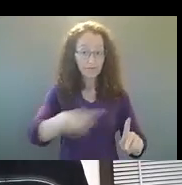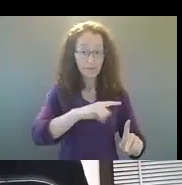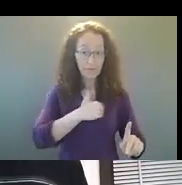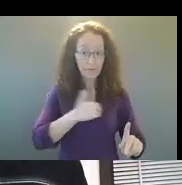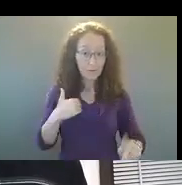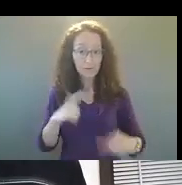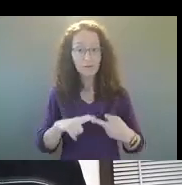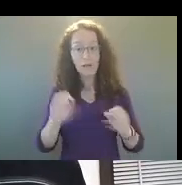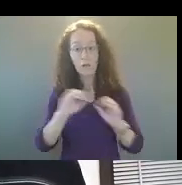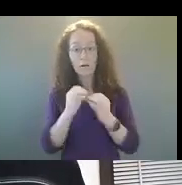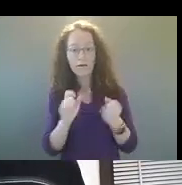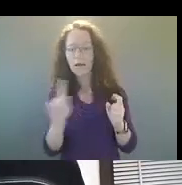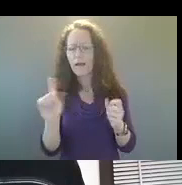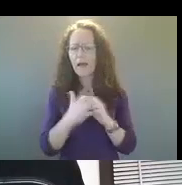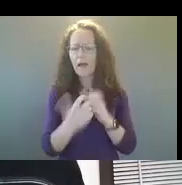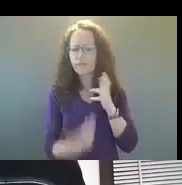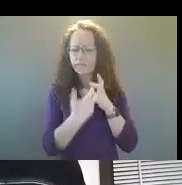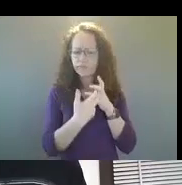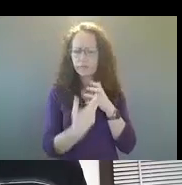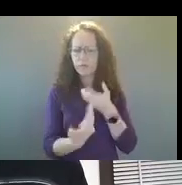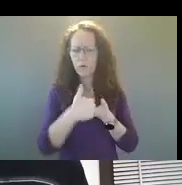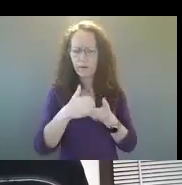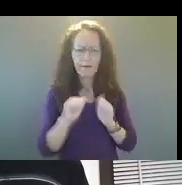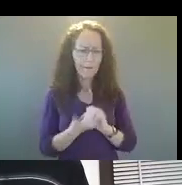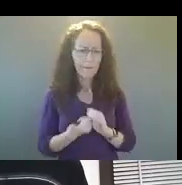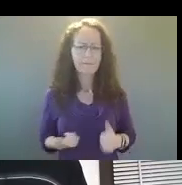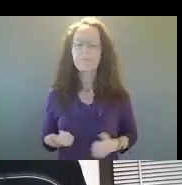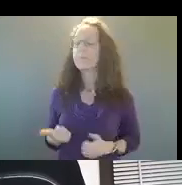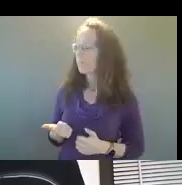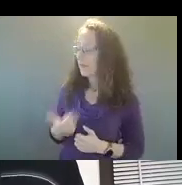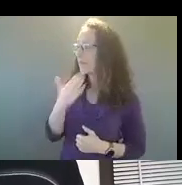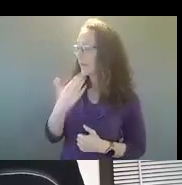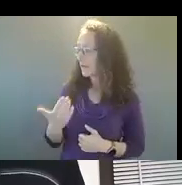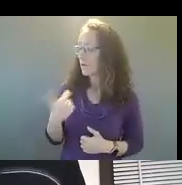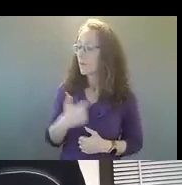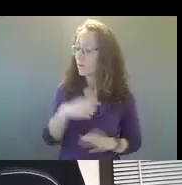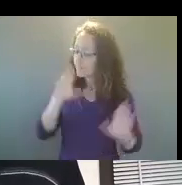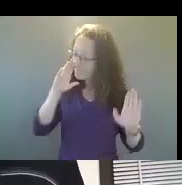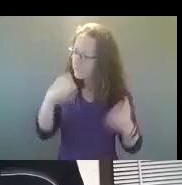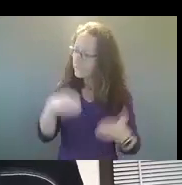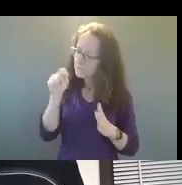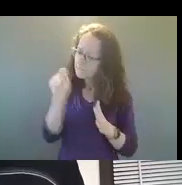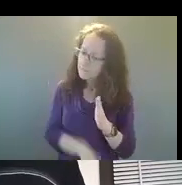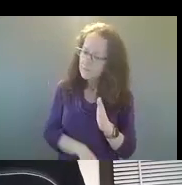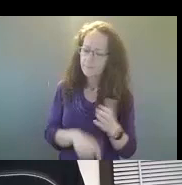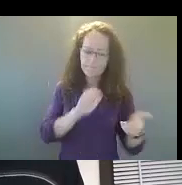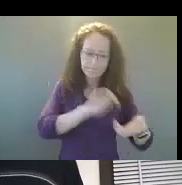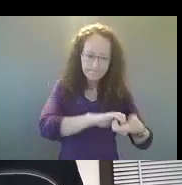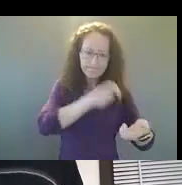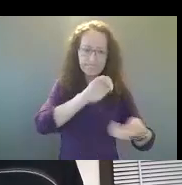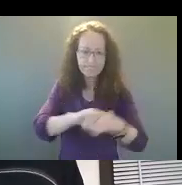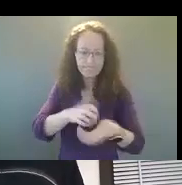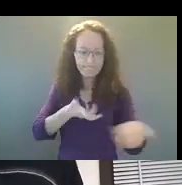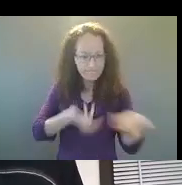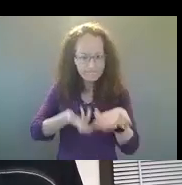plug in. Uh, thanks for that question, Jen. So we are really deeply focused on engaging with partners as, uh,